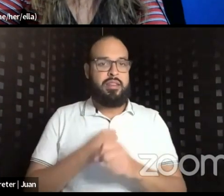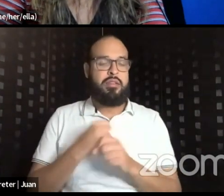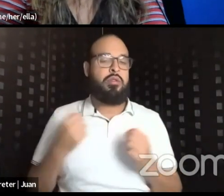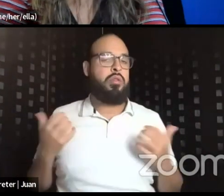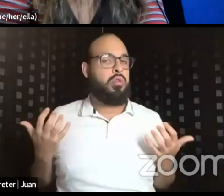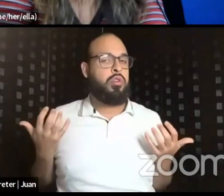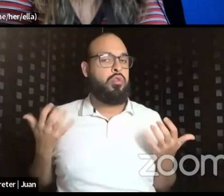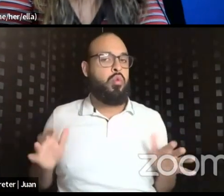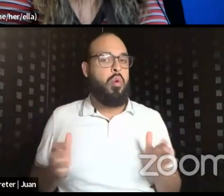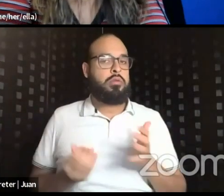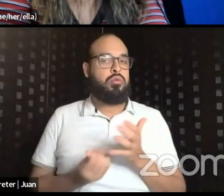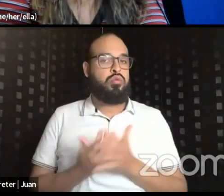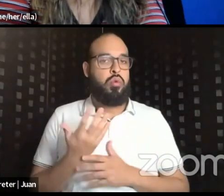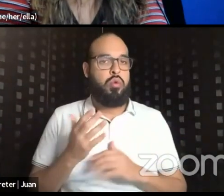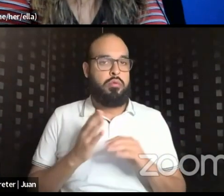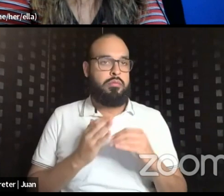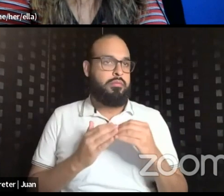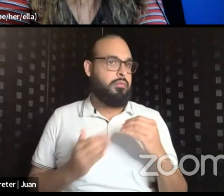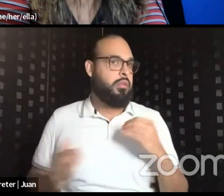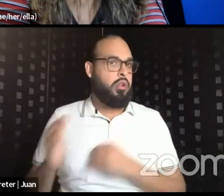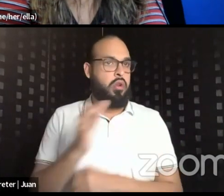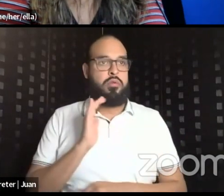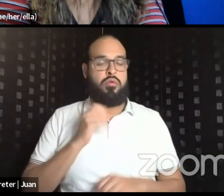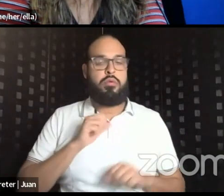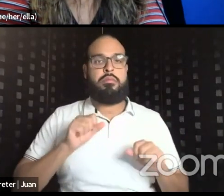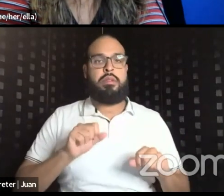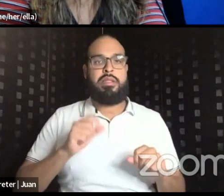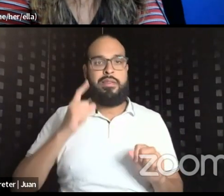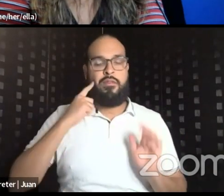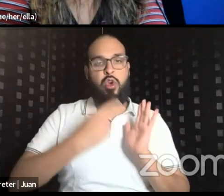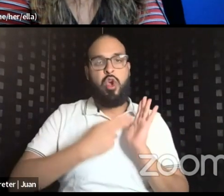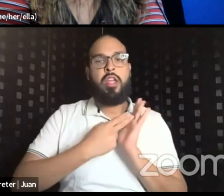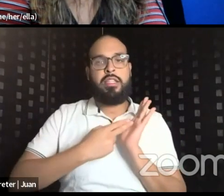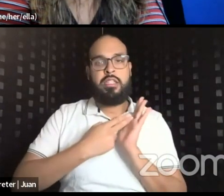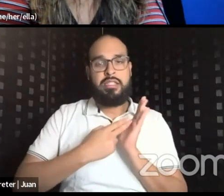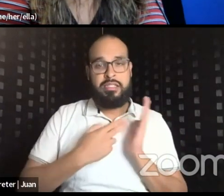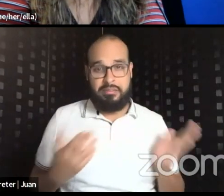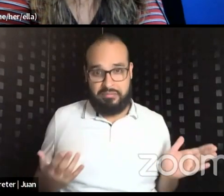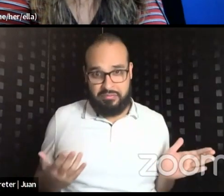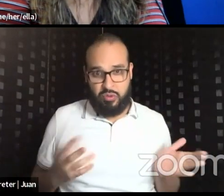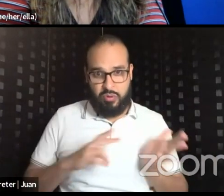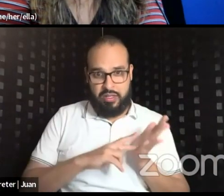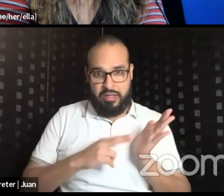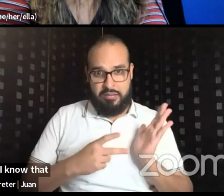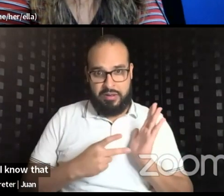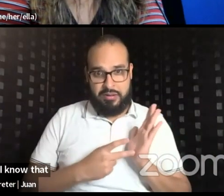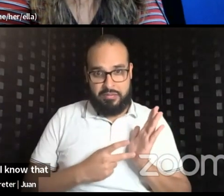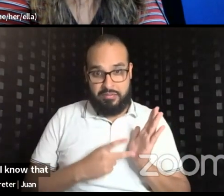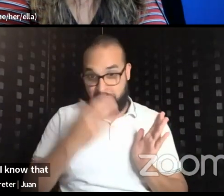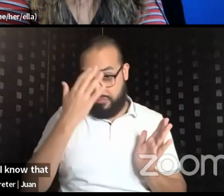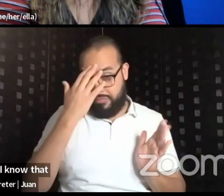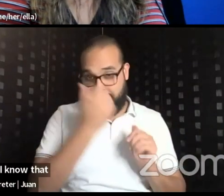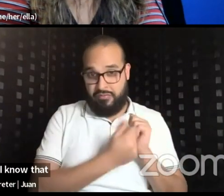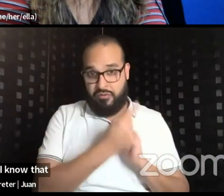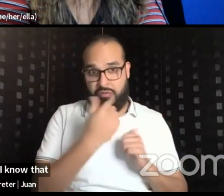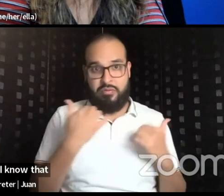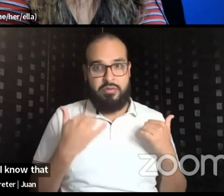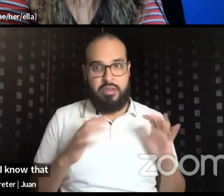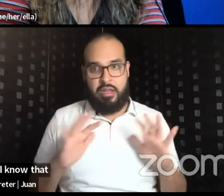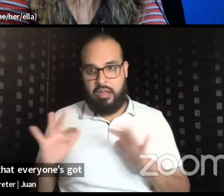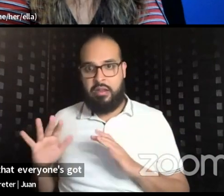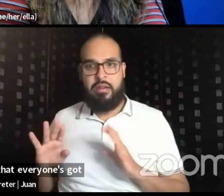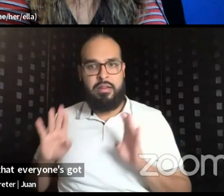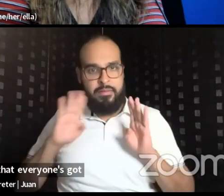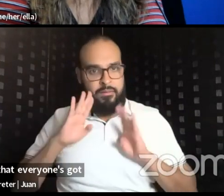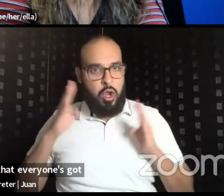beyond our capacity for authenticity. So what does that mean? And I know that everyone spent their summers like on strategic planning